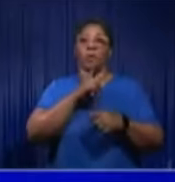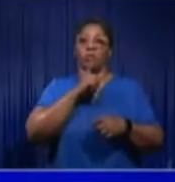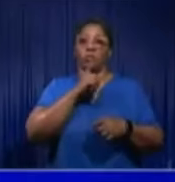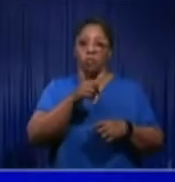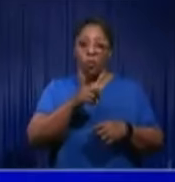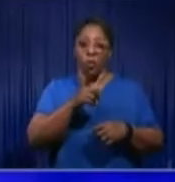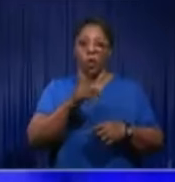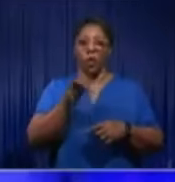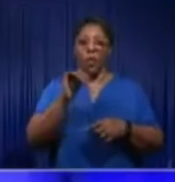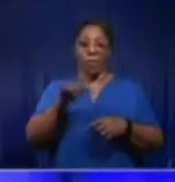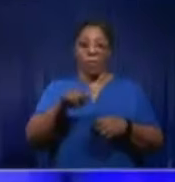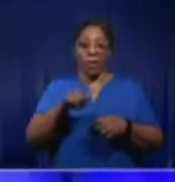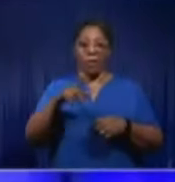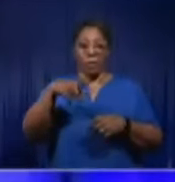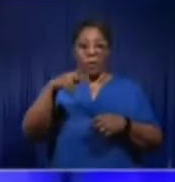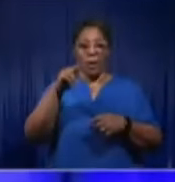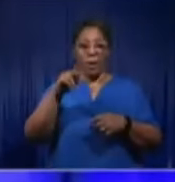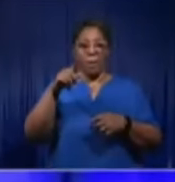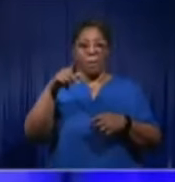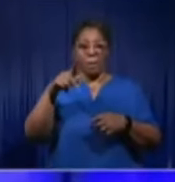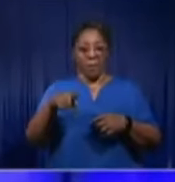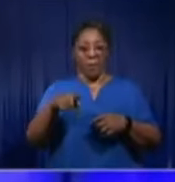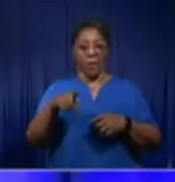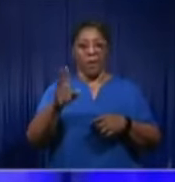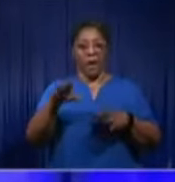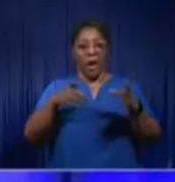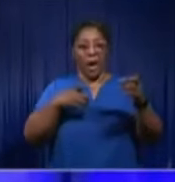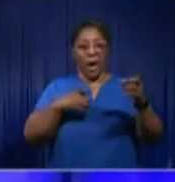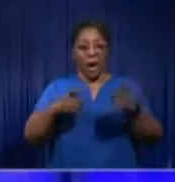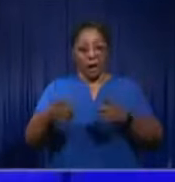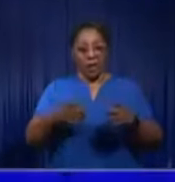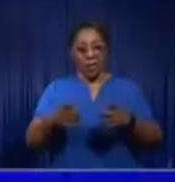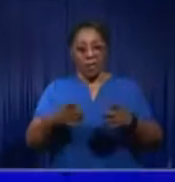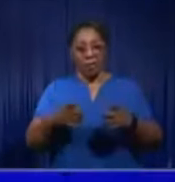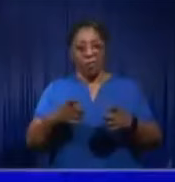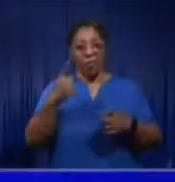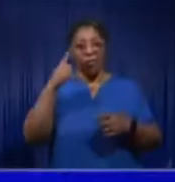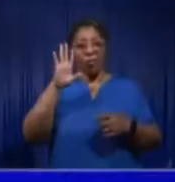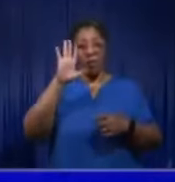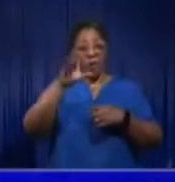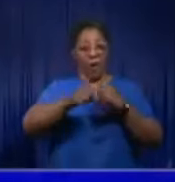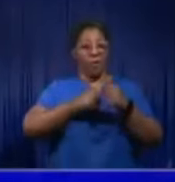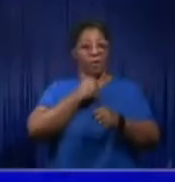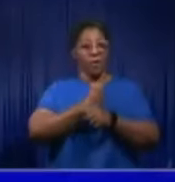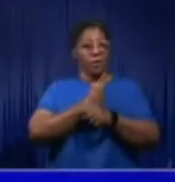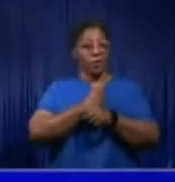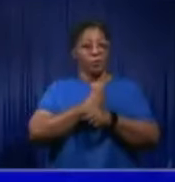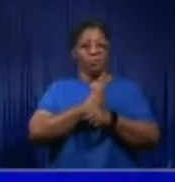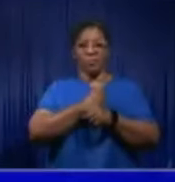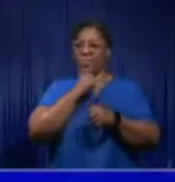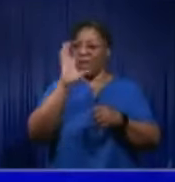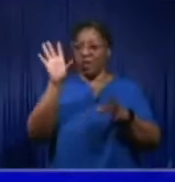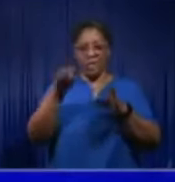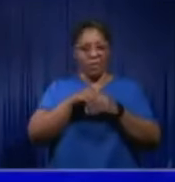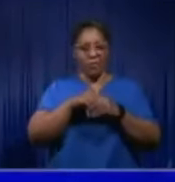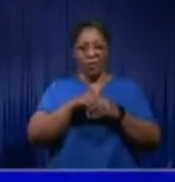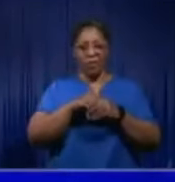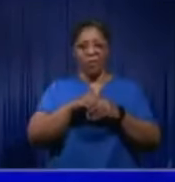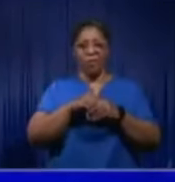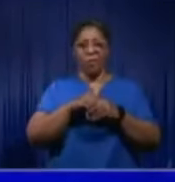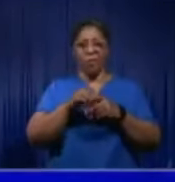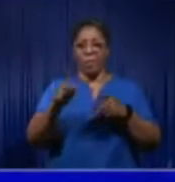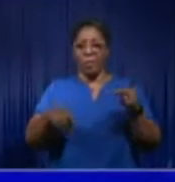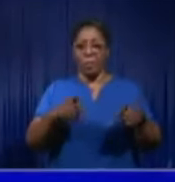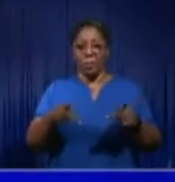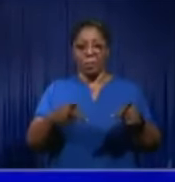allow it to happen. For five years, they have not engaged the public. For five years, we have not had an